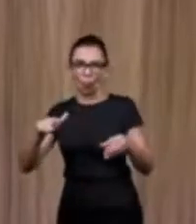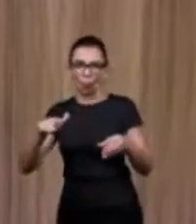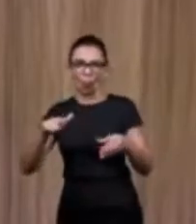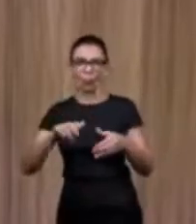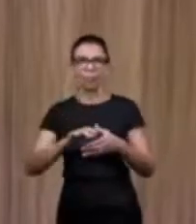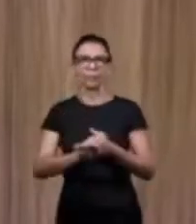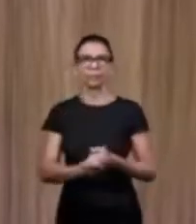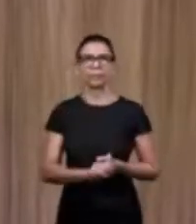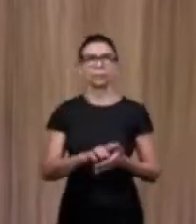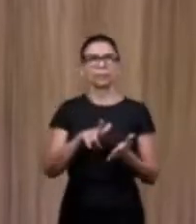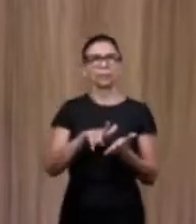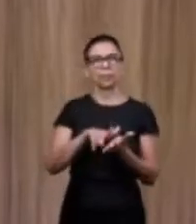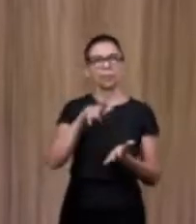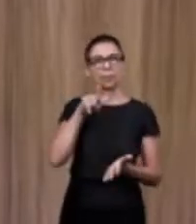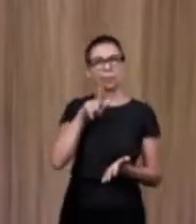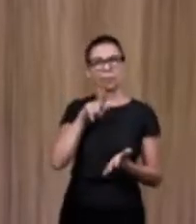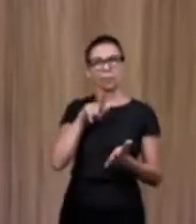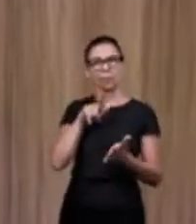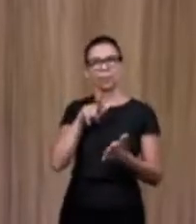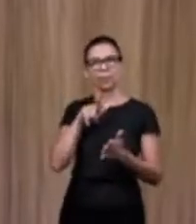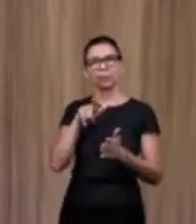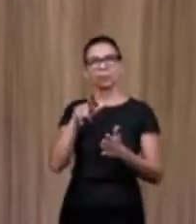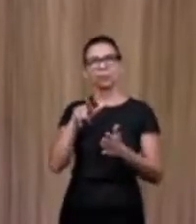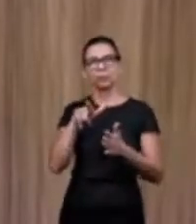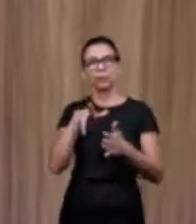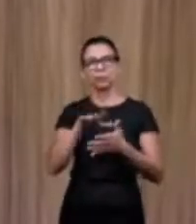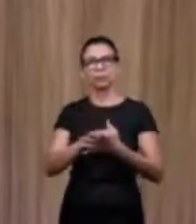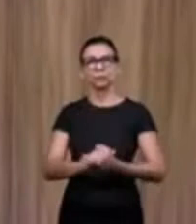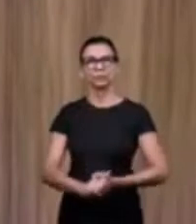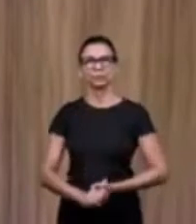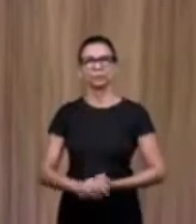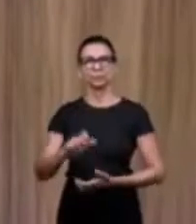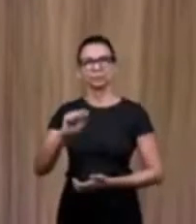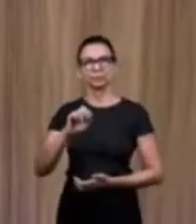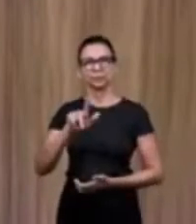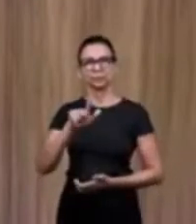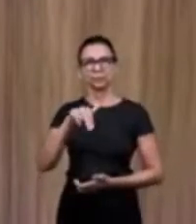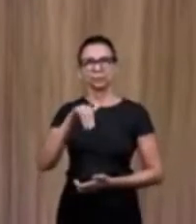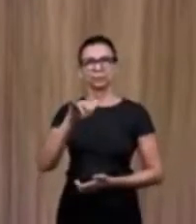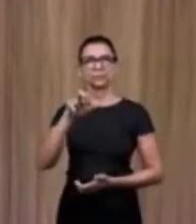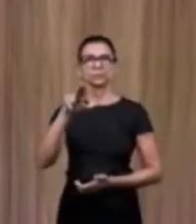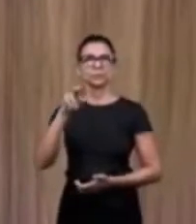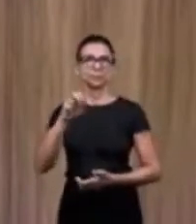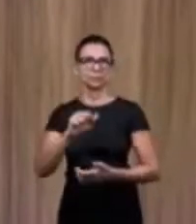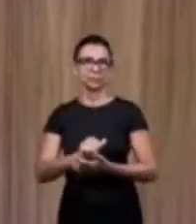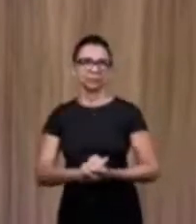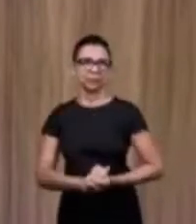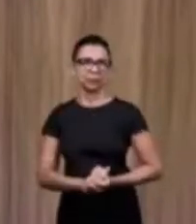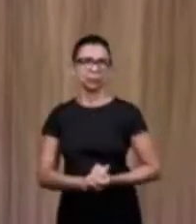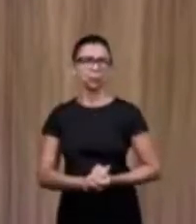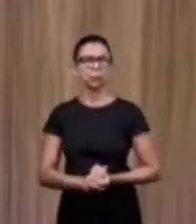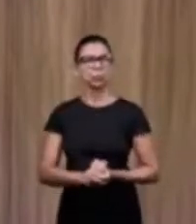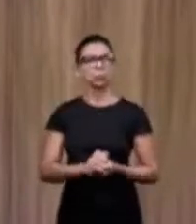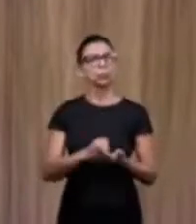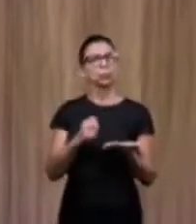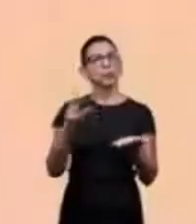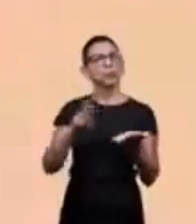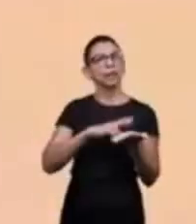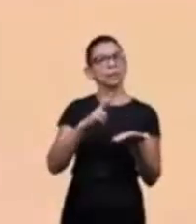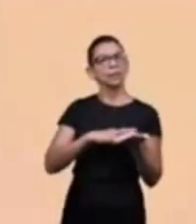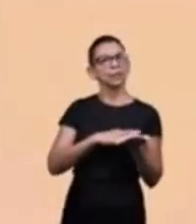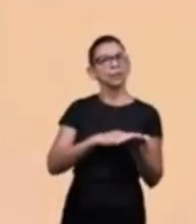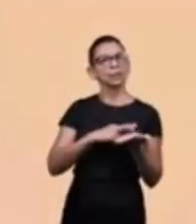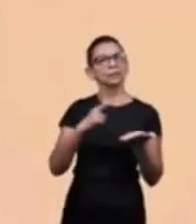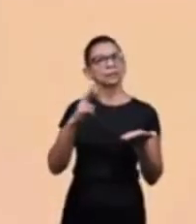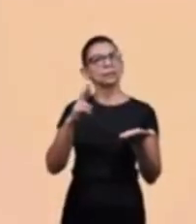aluminum foil paper towel or any paper a